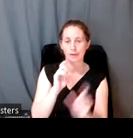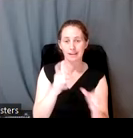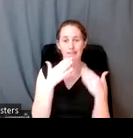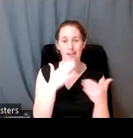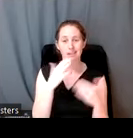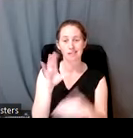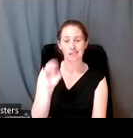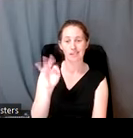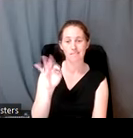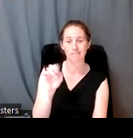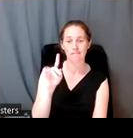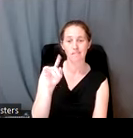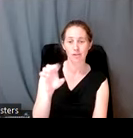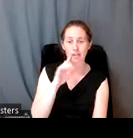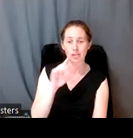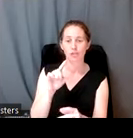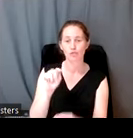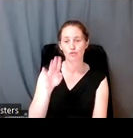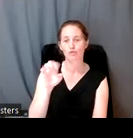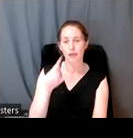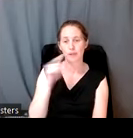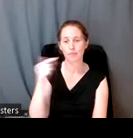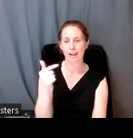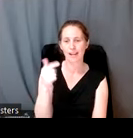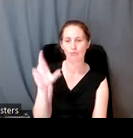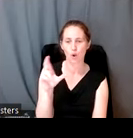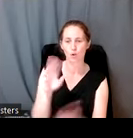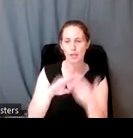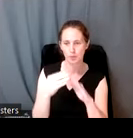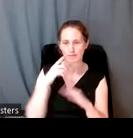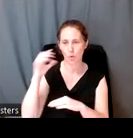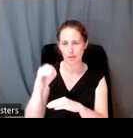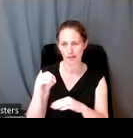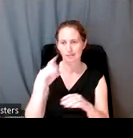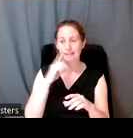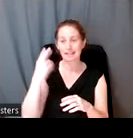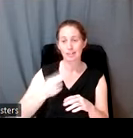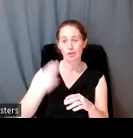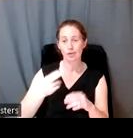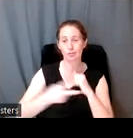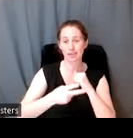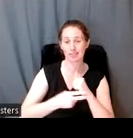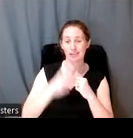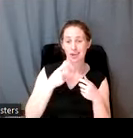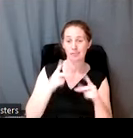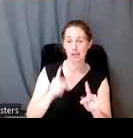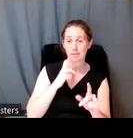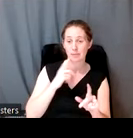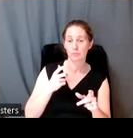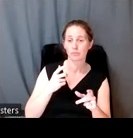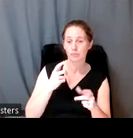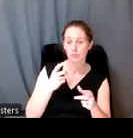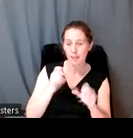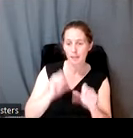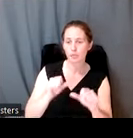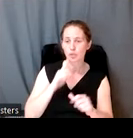Preservation Office for granting me the privilege of living on and coming to know their lands and heritage these past nine years now. As